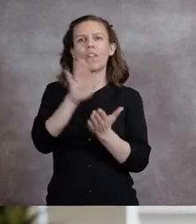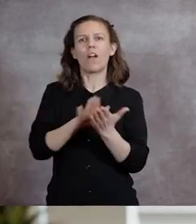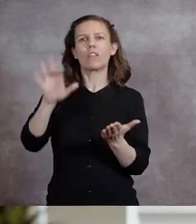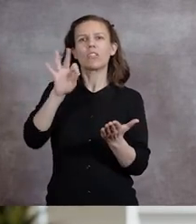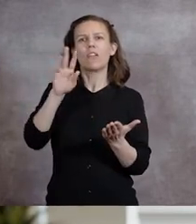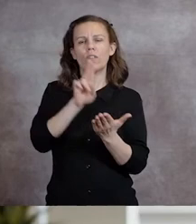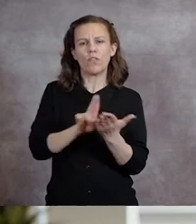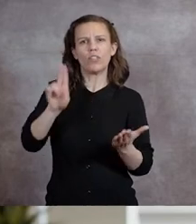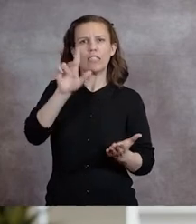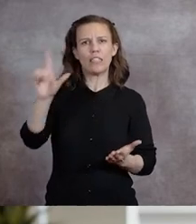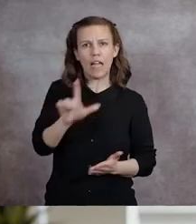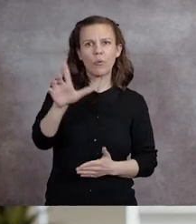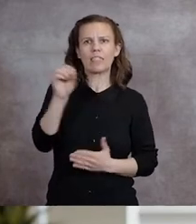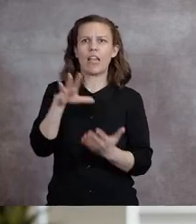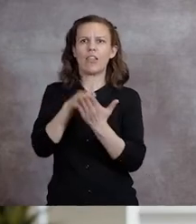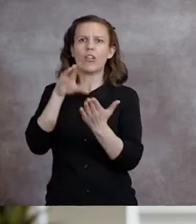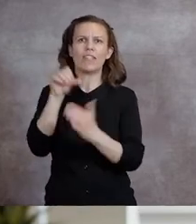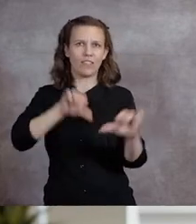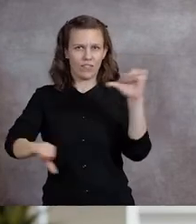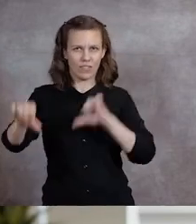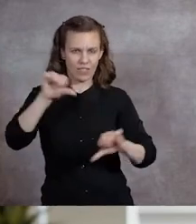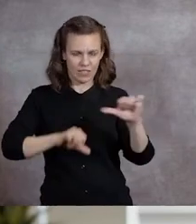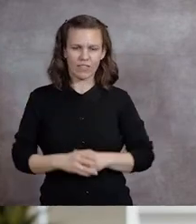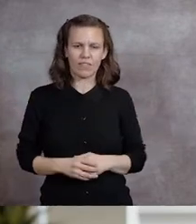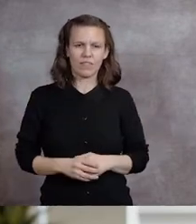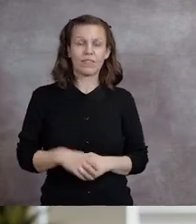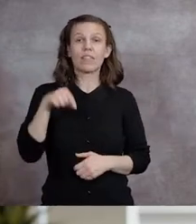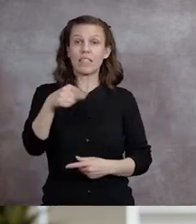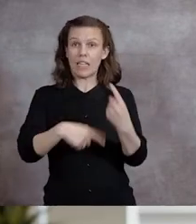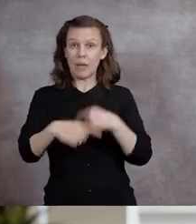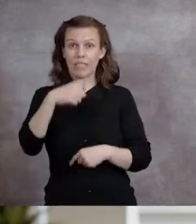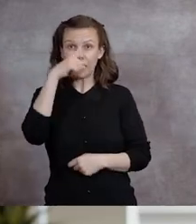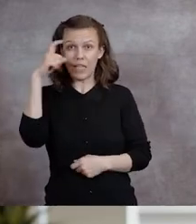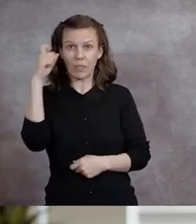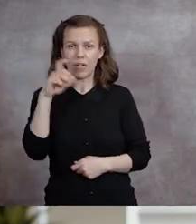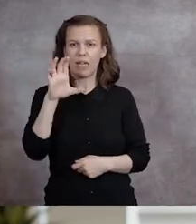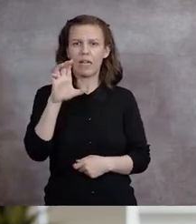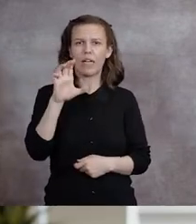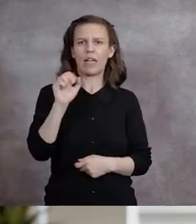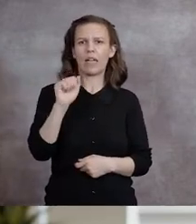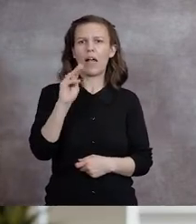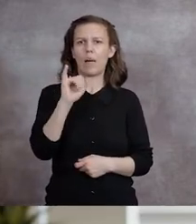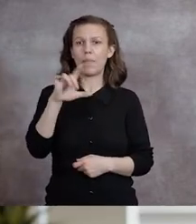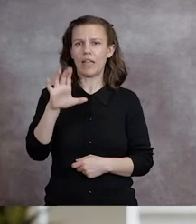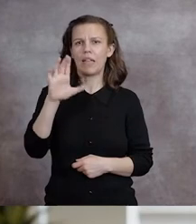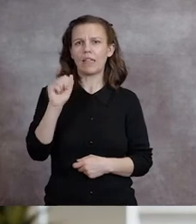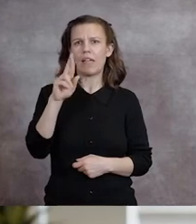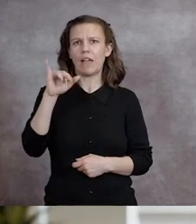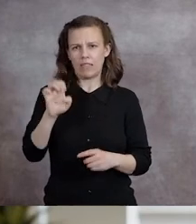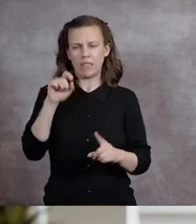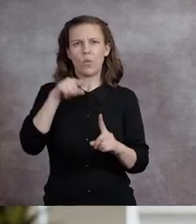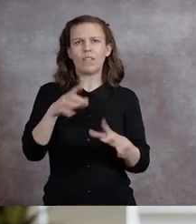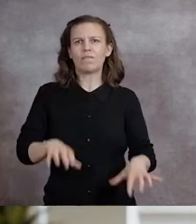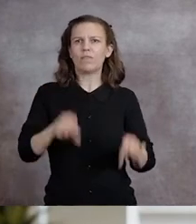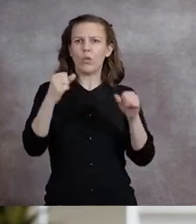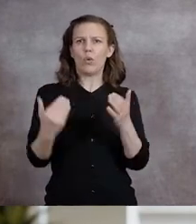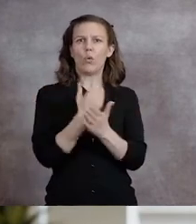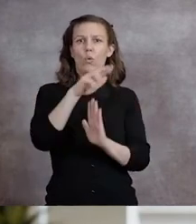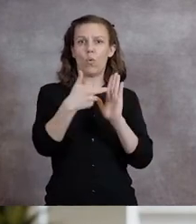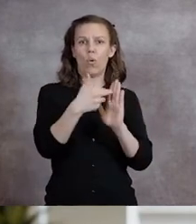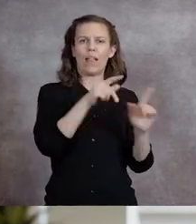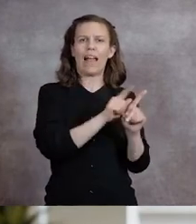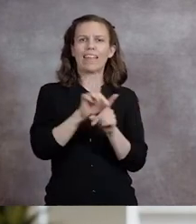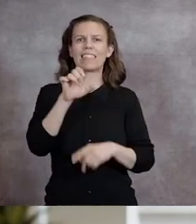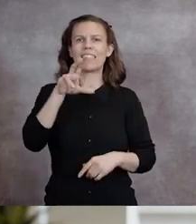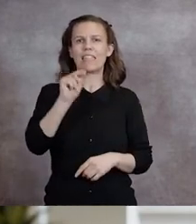of University Libraries and Learning Sciences. This coming summer, Camille Carey will officially take on her new role as the